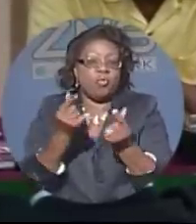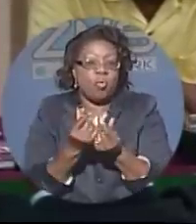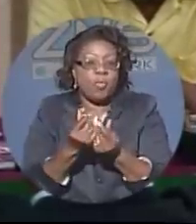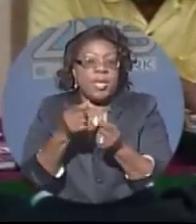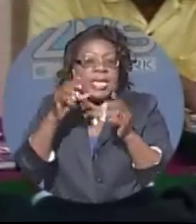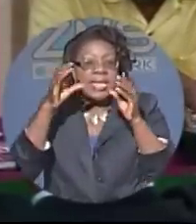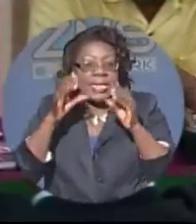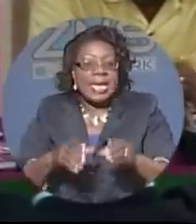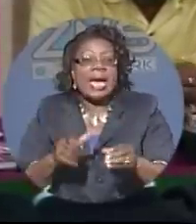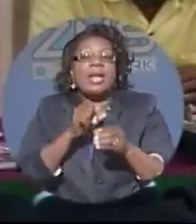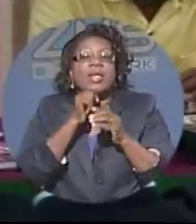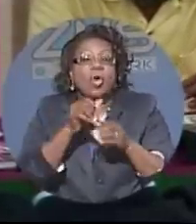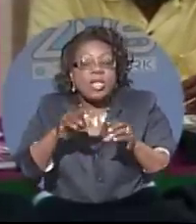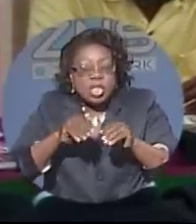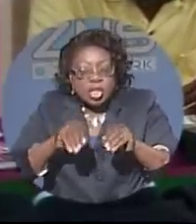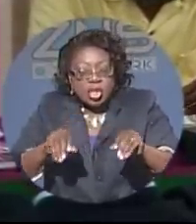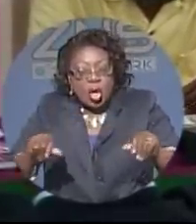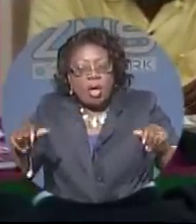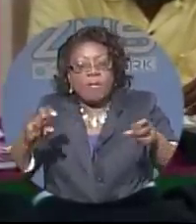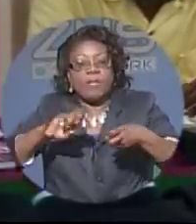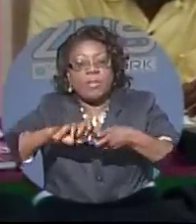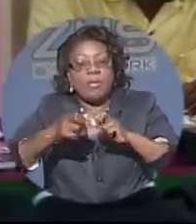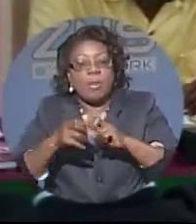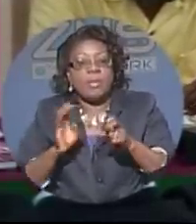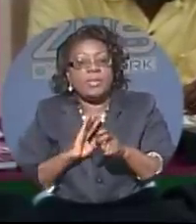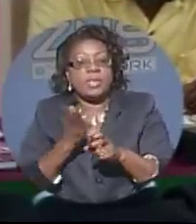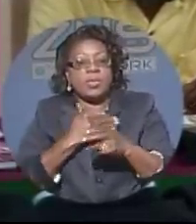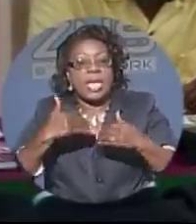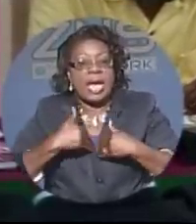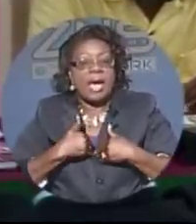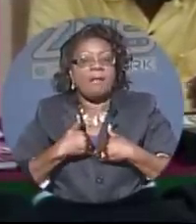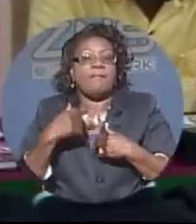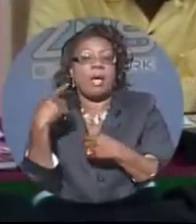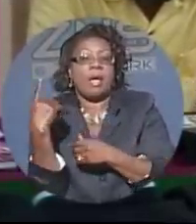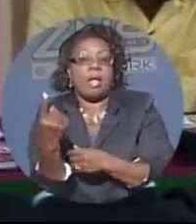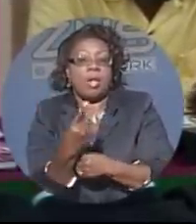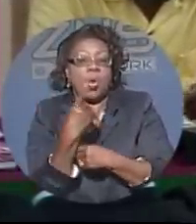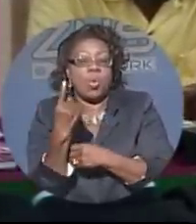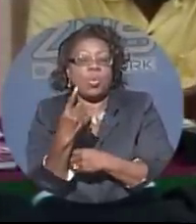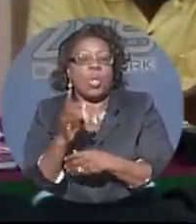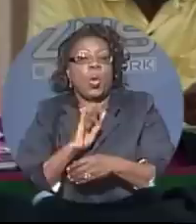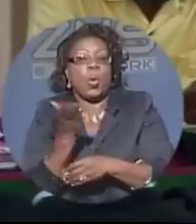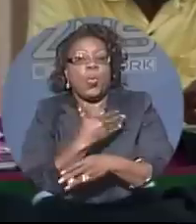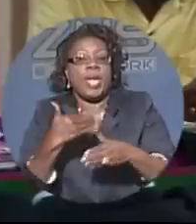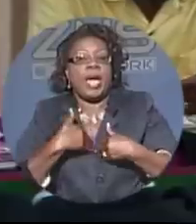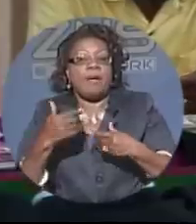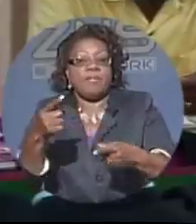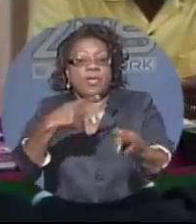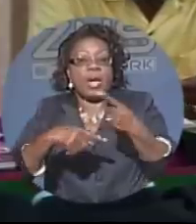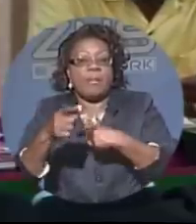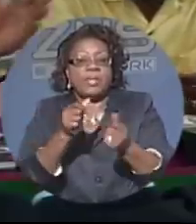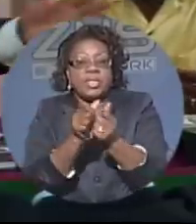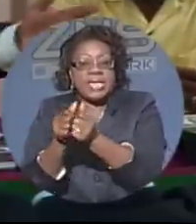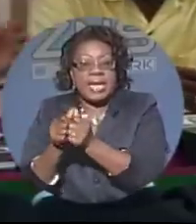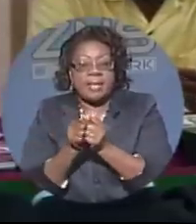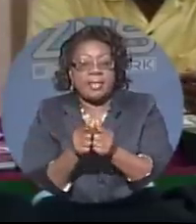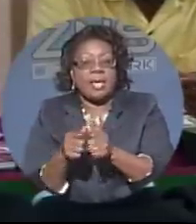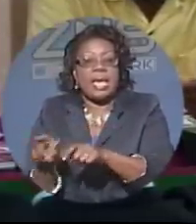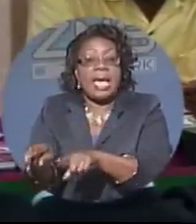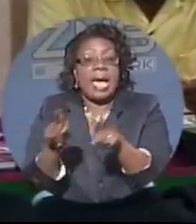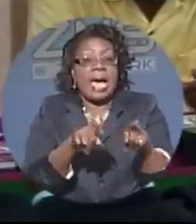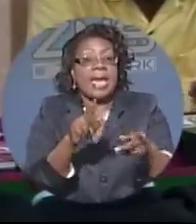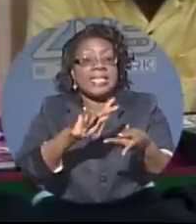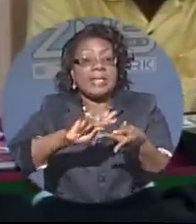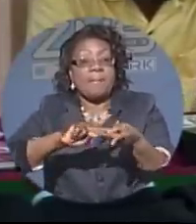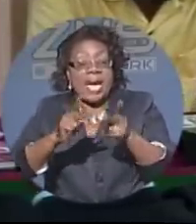solve the problem we have alone. We have to come together as partners because the Bahamas right